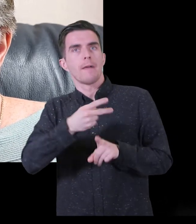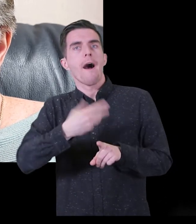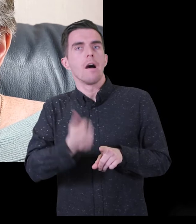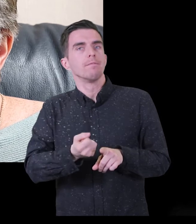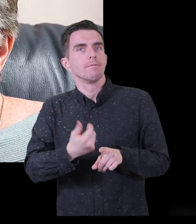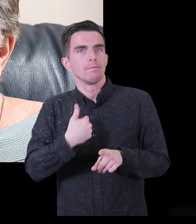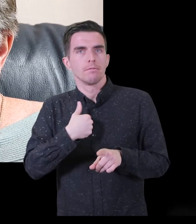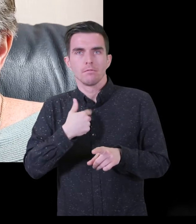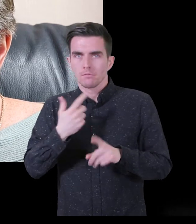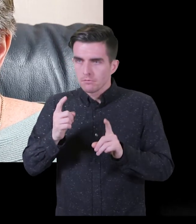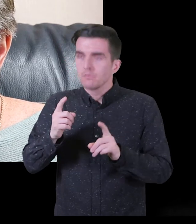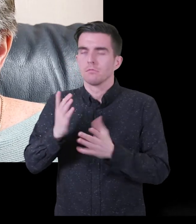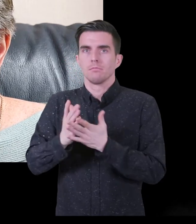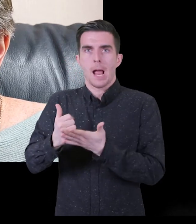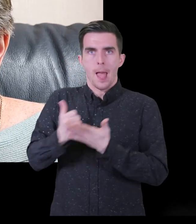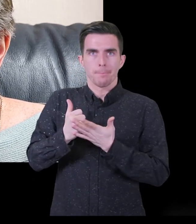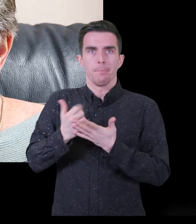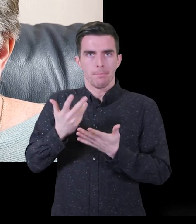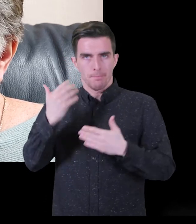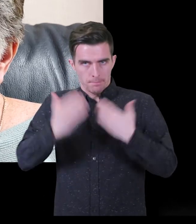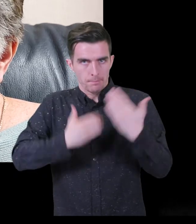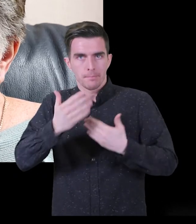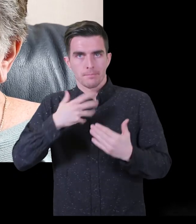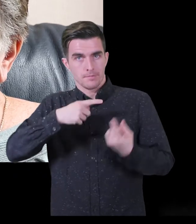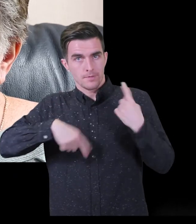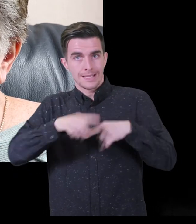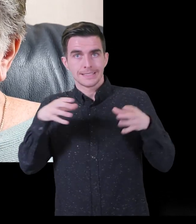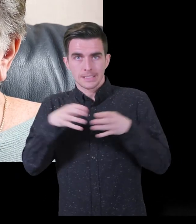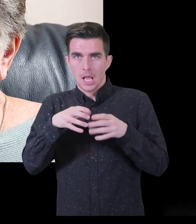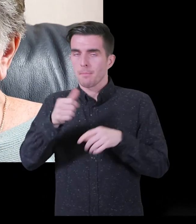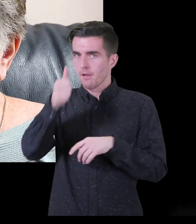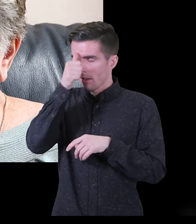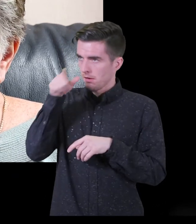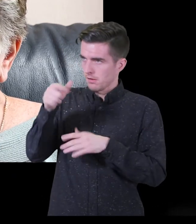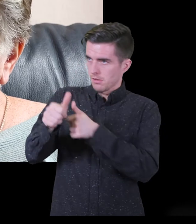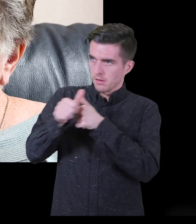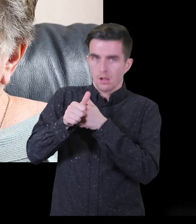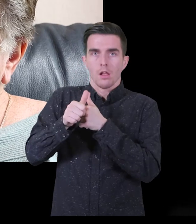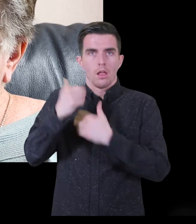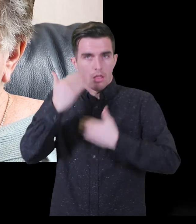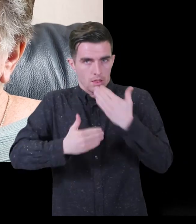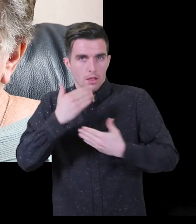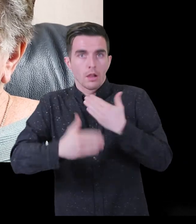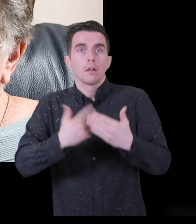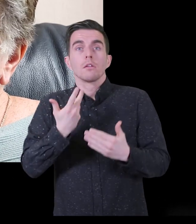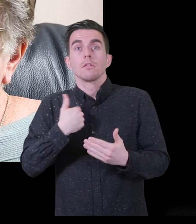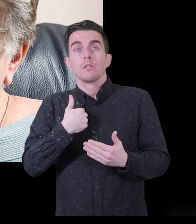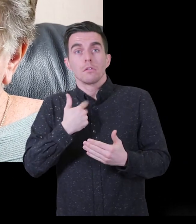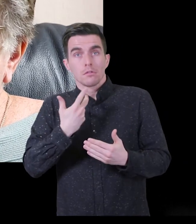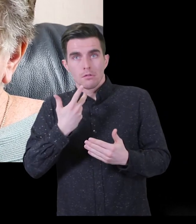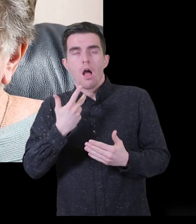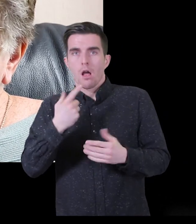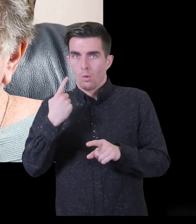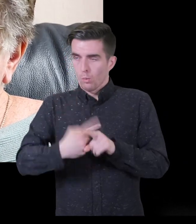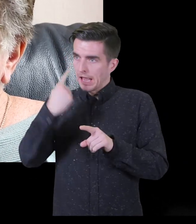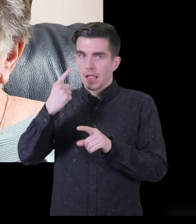So it was actually, there was a sense of relief that we were perhaps going to have some help. And when the member